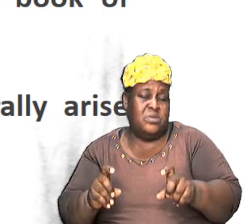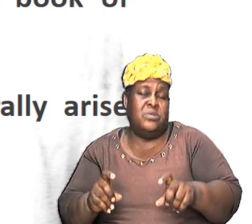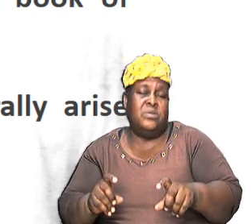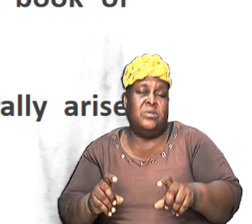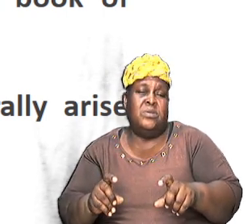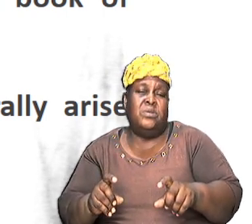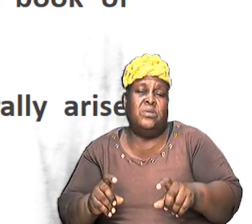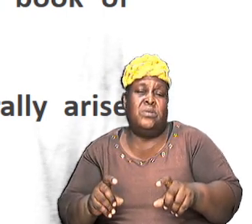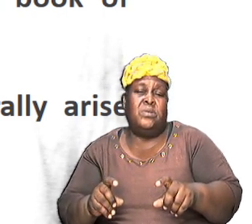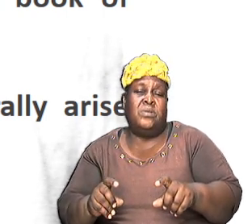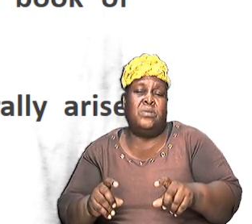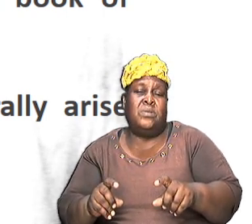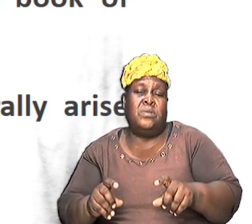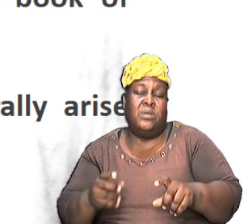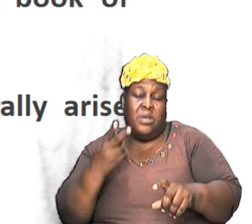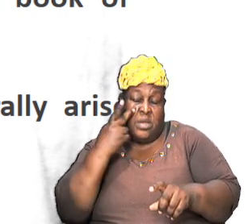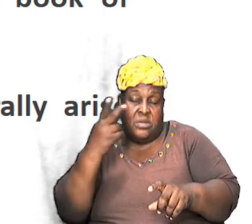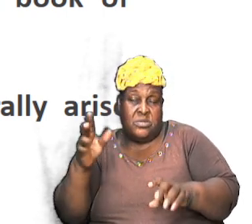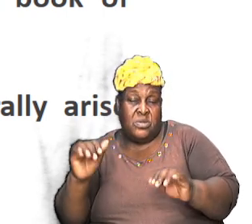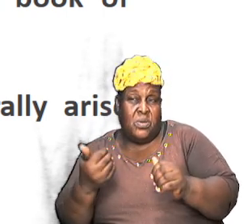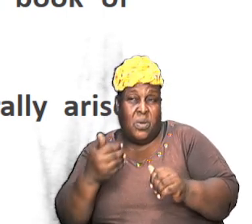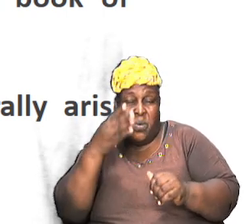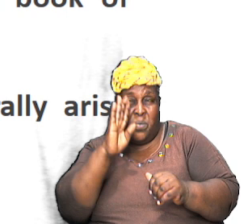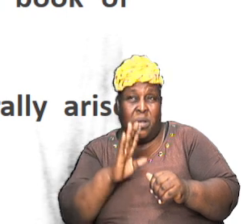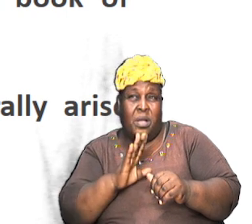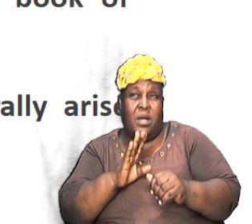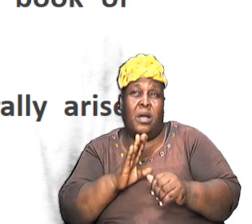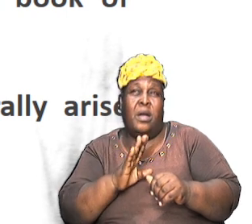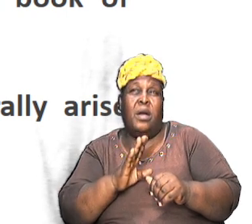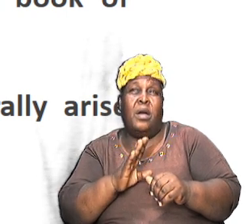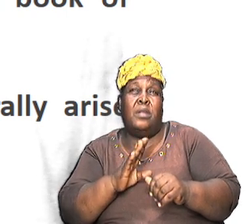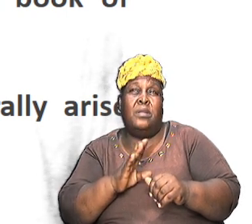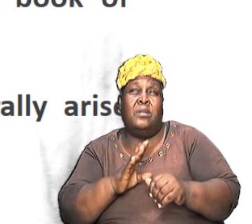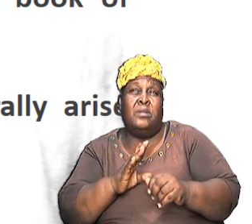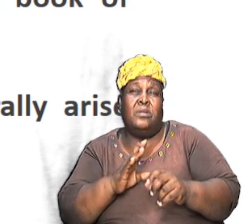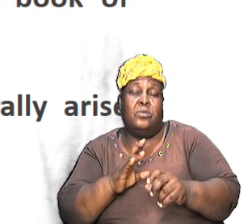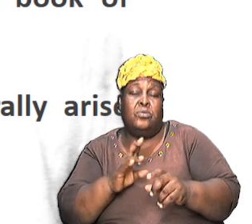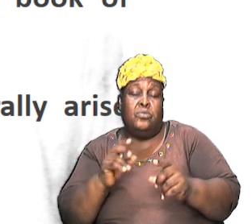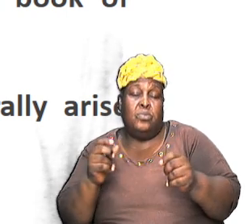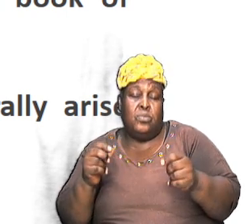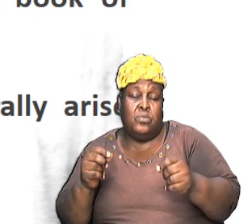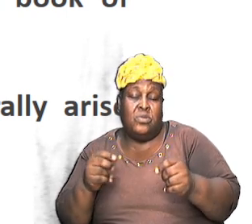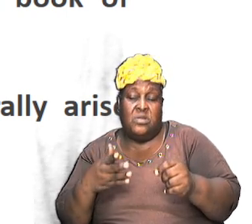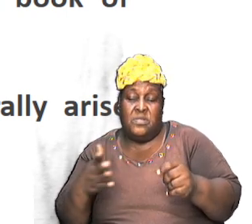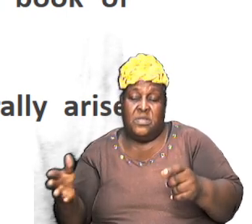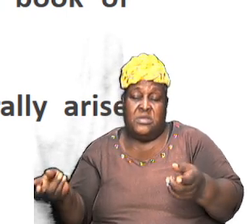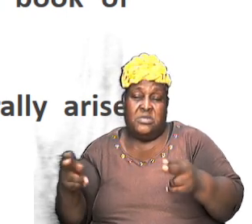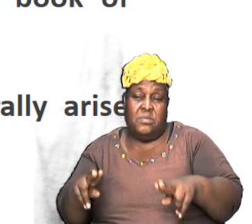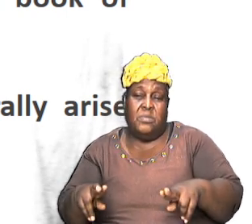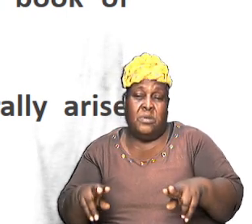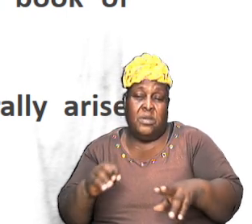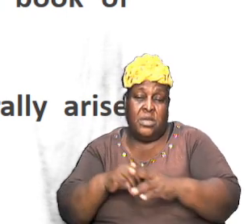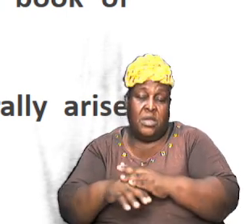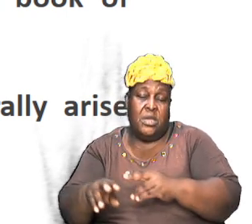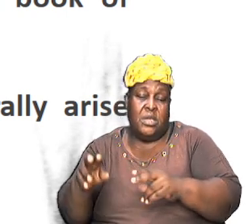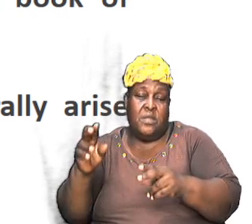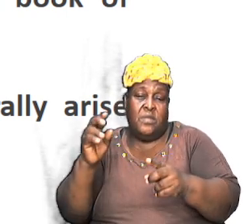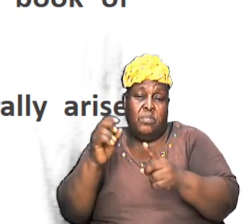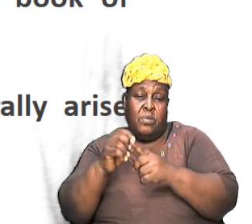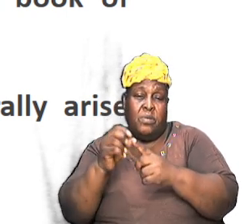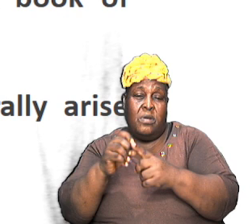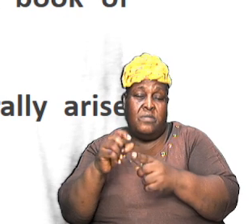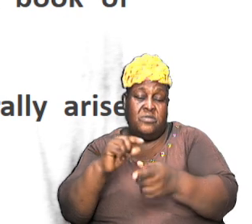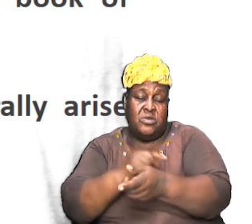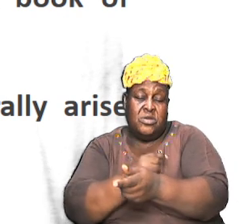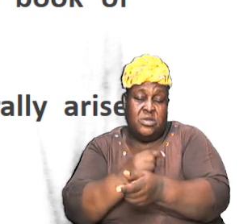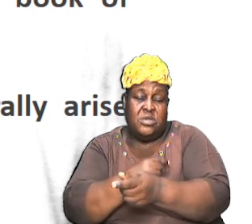skeptics and seeing how God in general deal with the things that were happening and seeing that in the book of Genesis it spoke from the